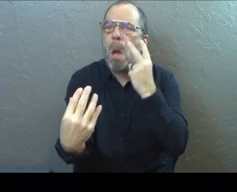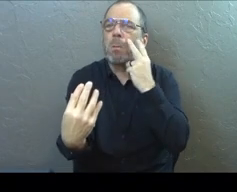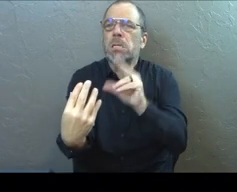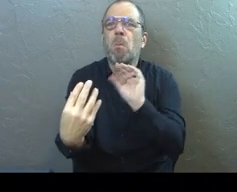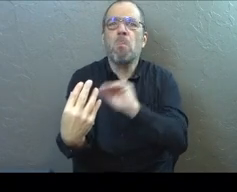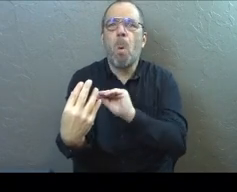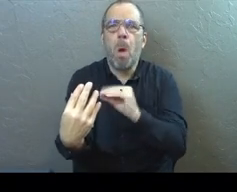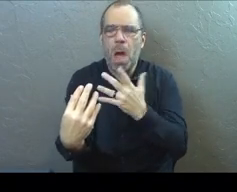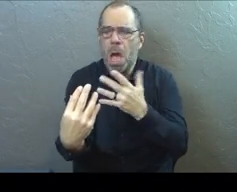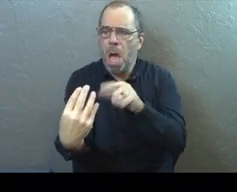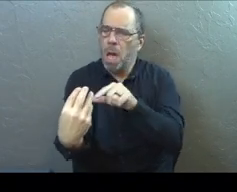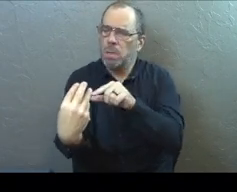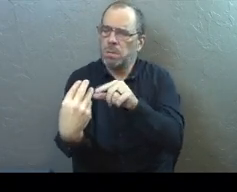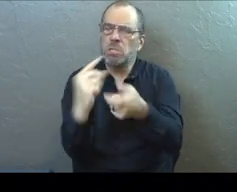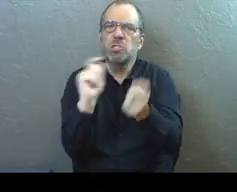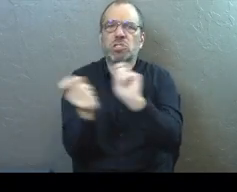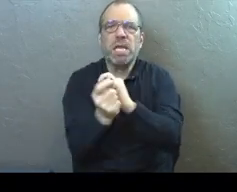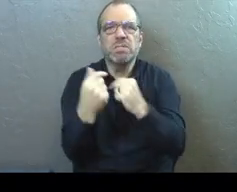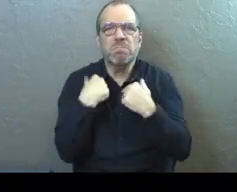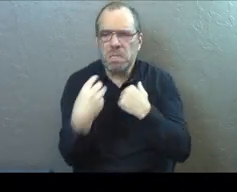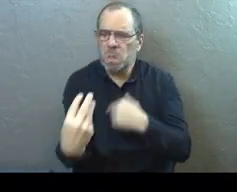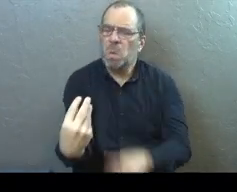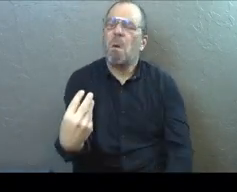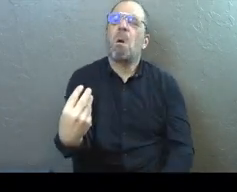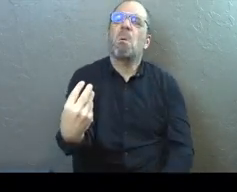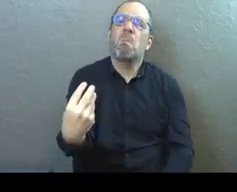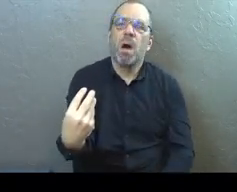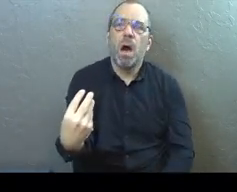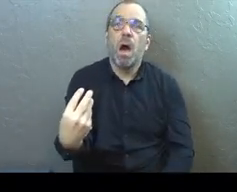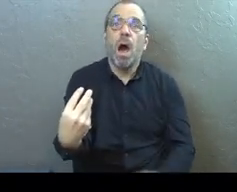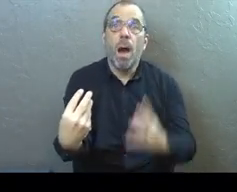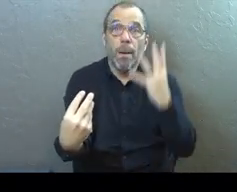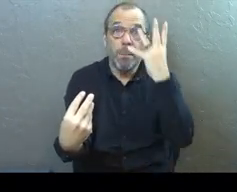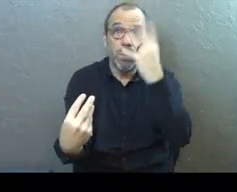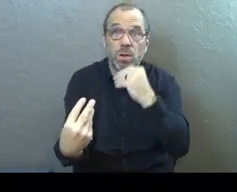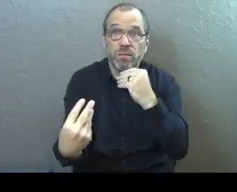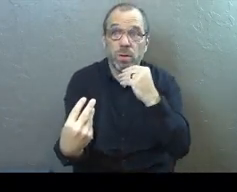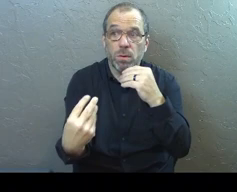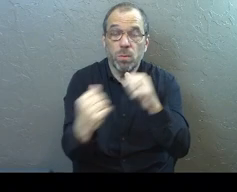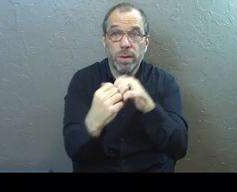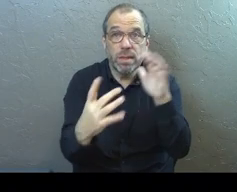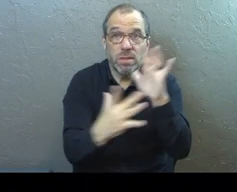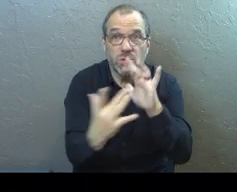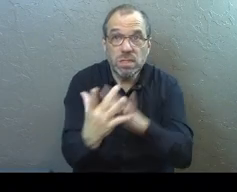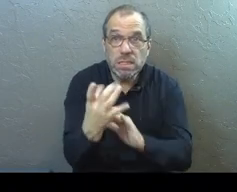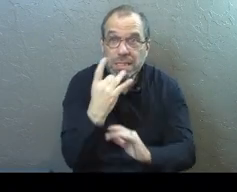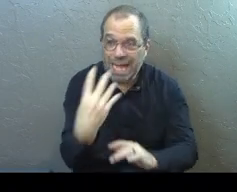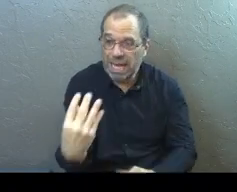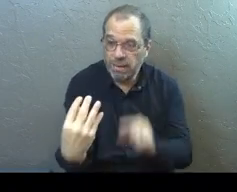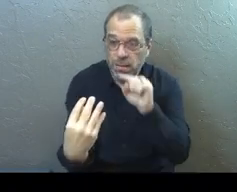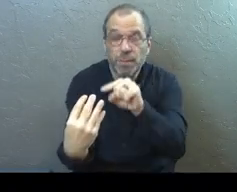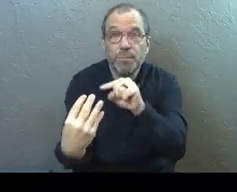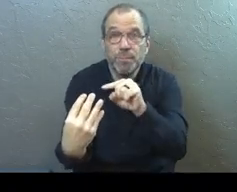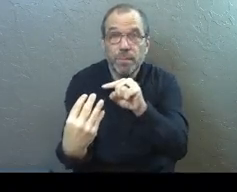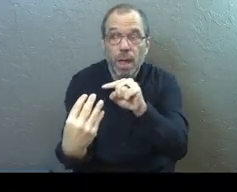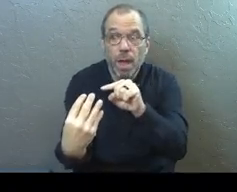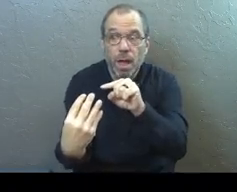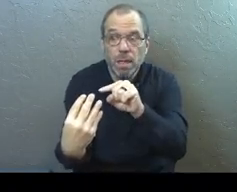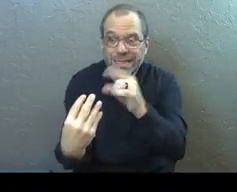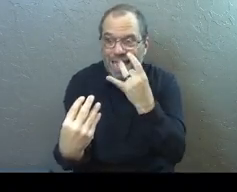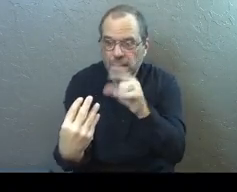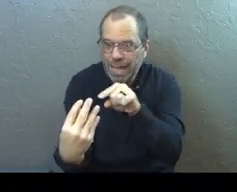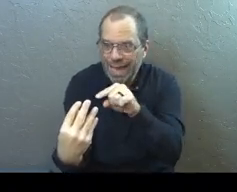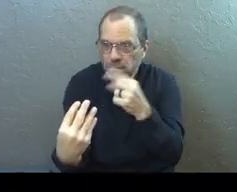see. The more that it will change how I see. What's beautiful about spending time with Jesus and he's the light of the world. All of a sudden, now